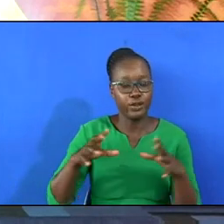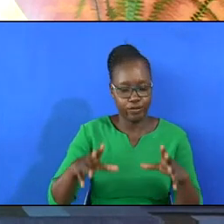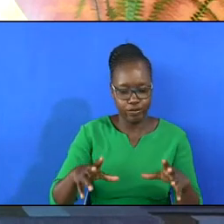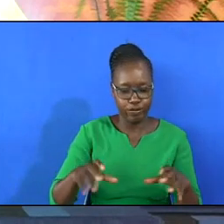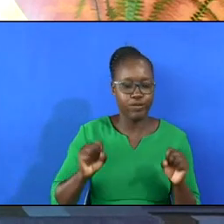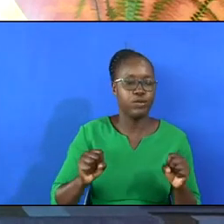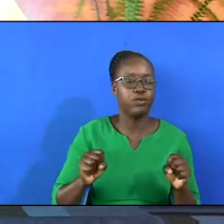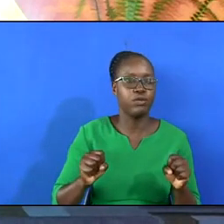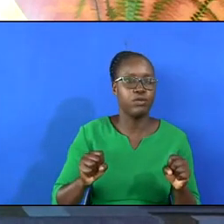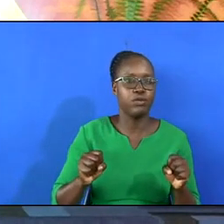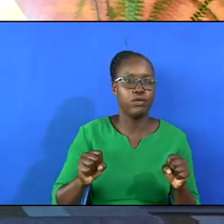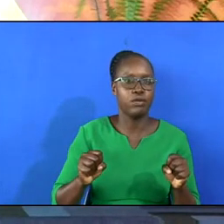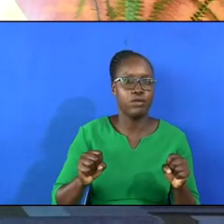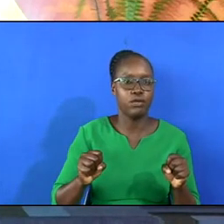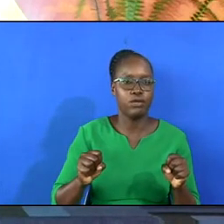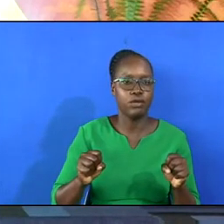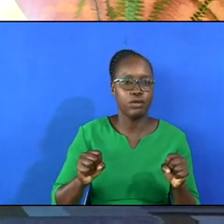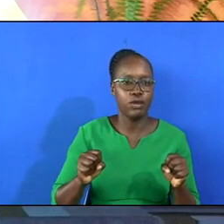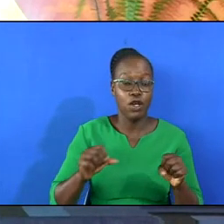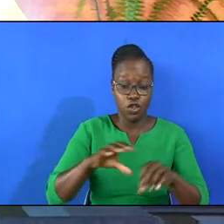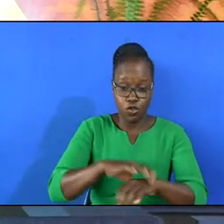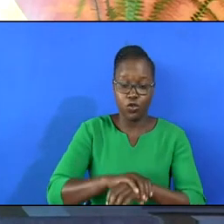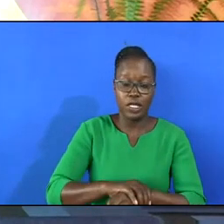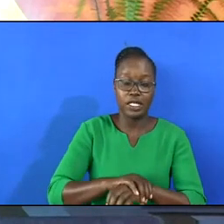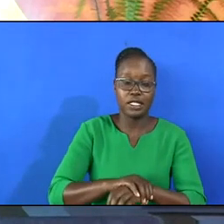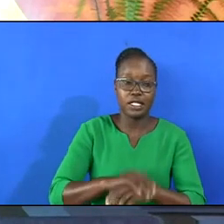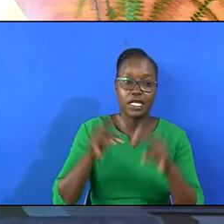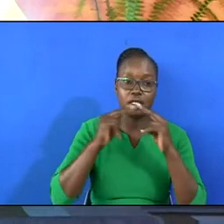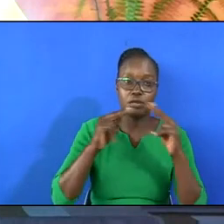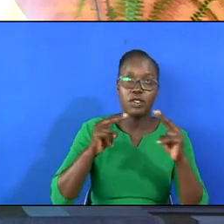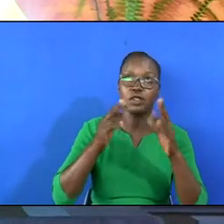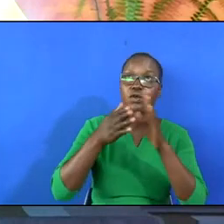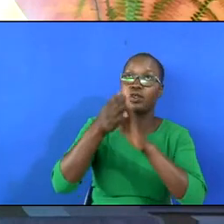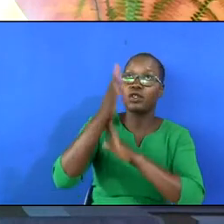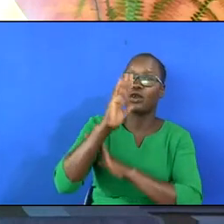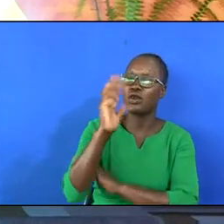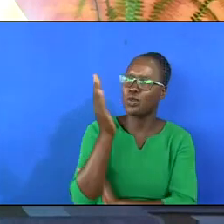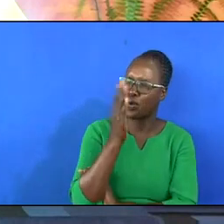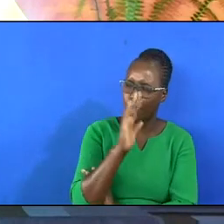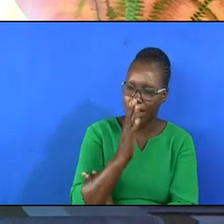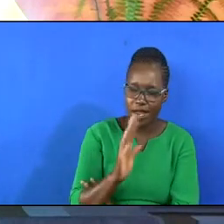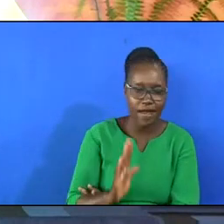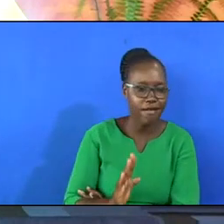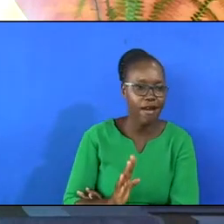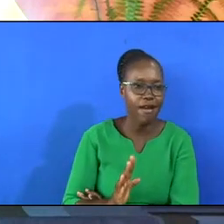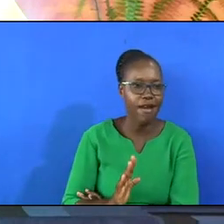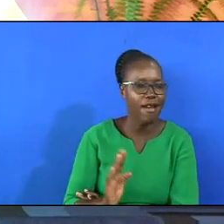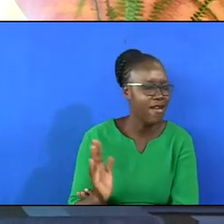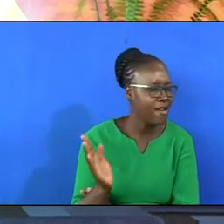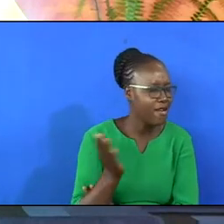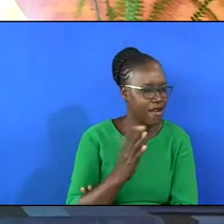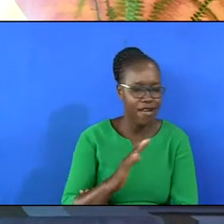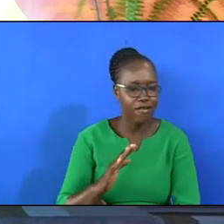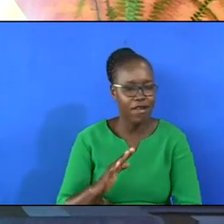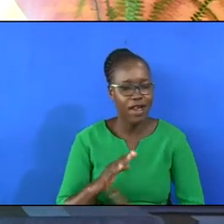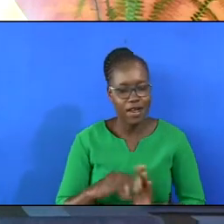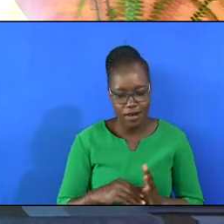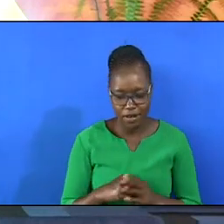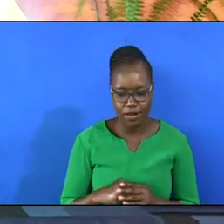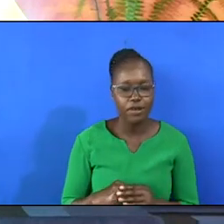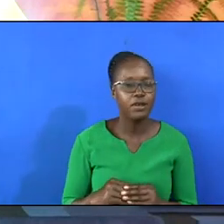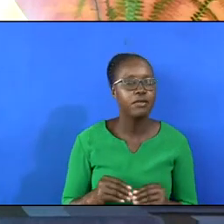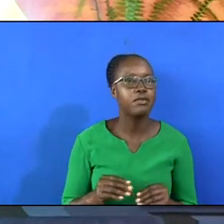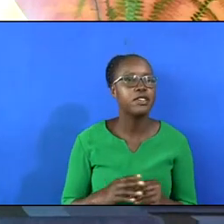that peace with God, you will never be settled. When